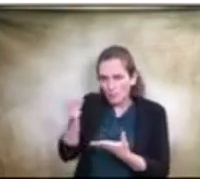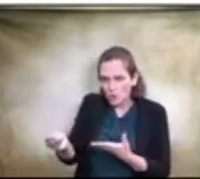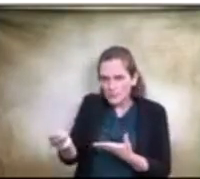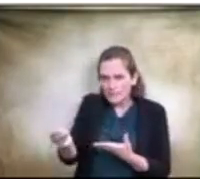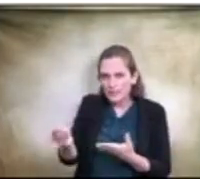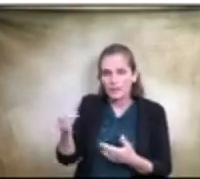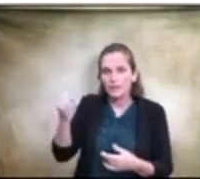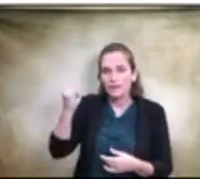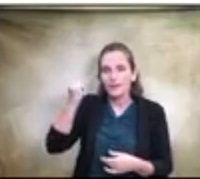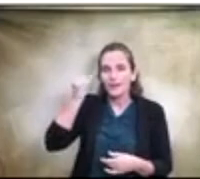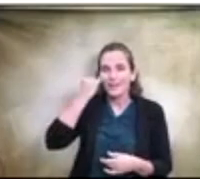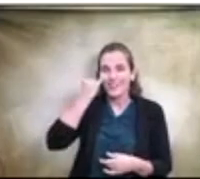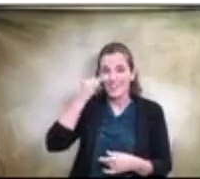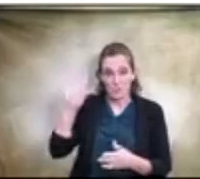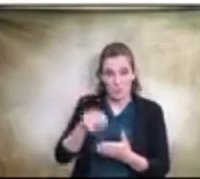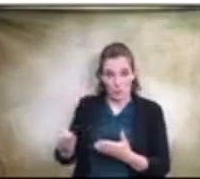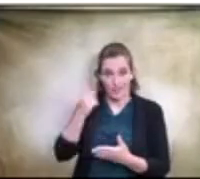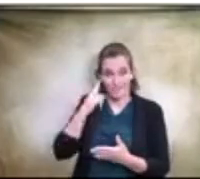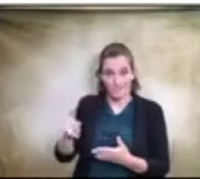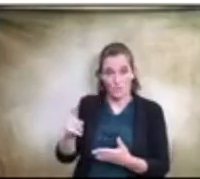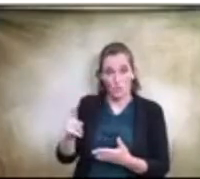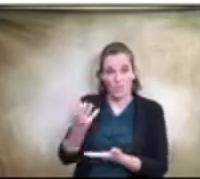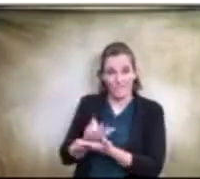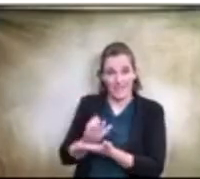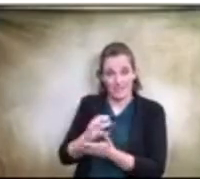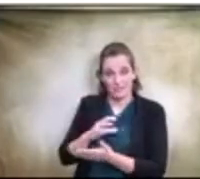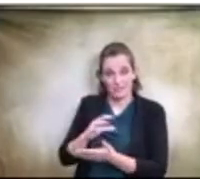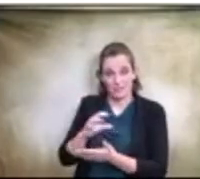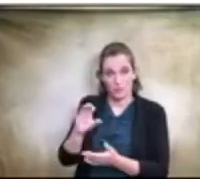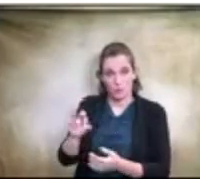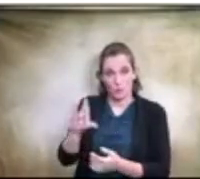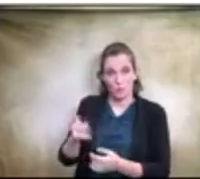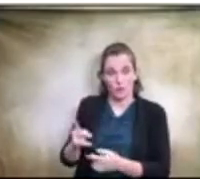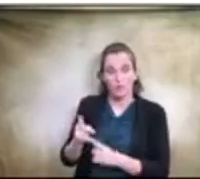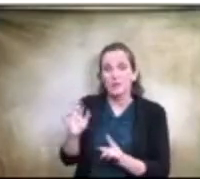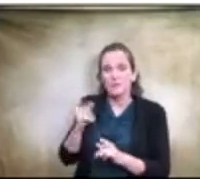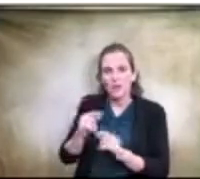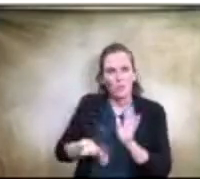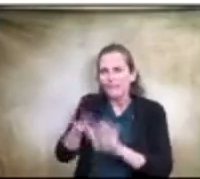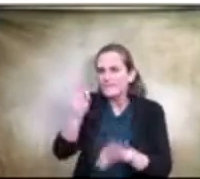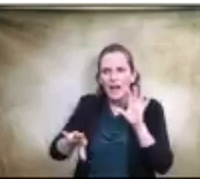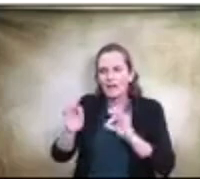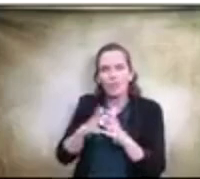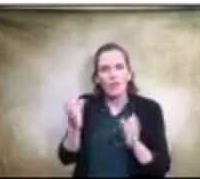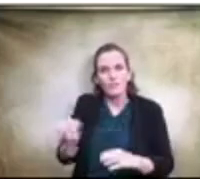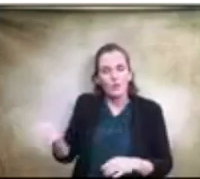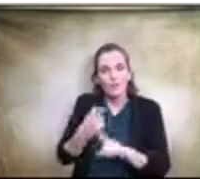purchasing or finance uh we're buying a lot of uh equipment and and so forth from buy boards